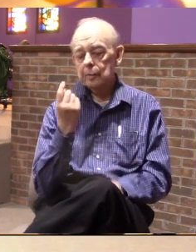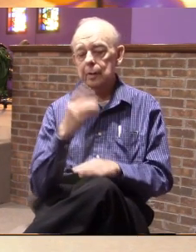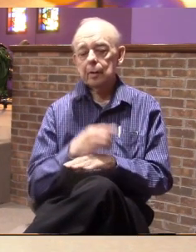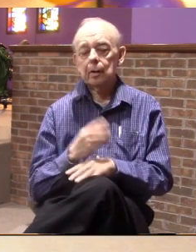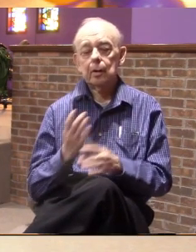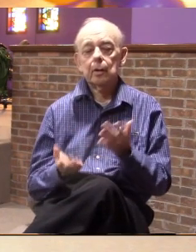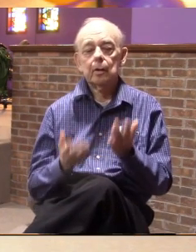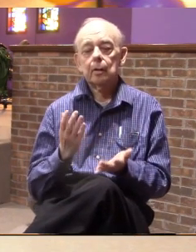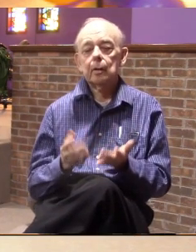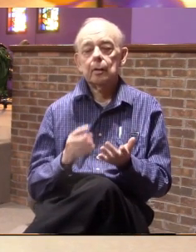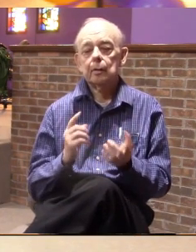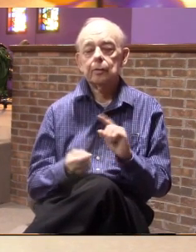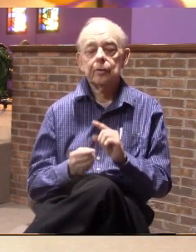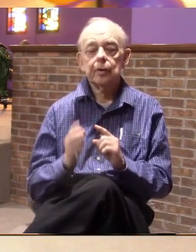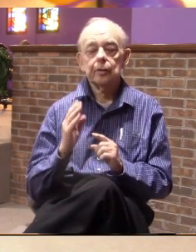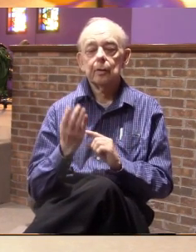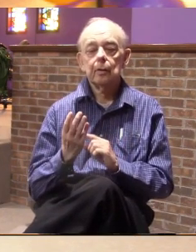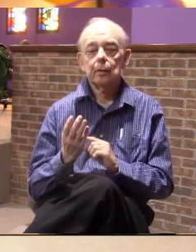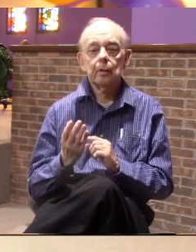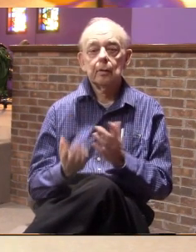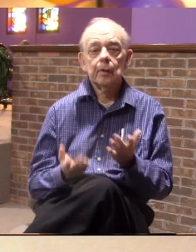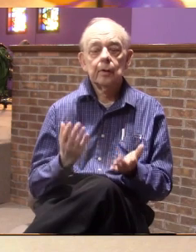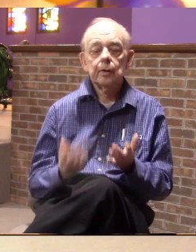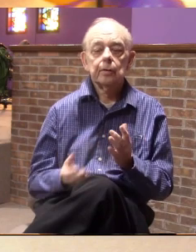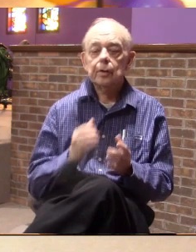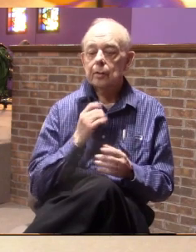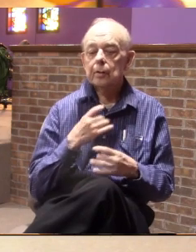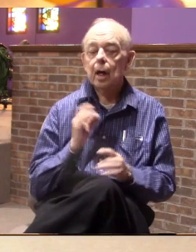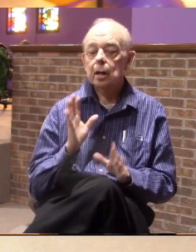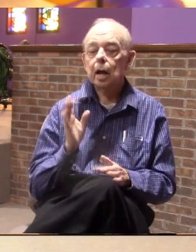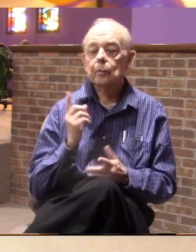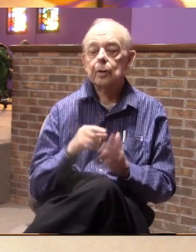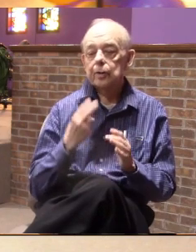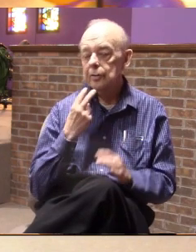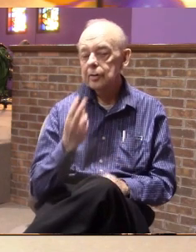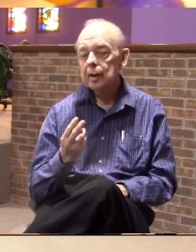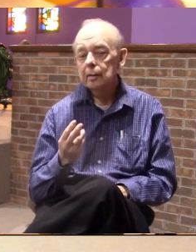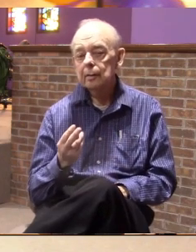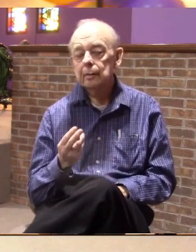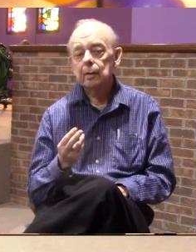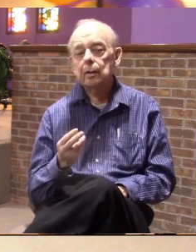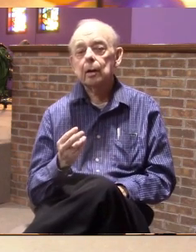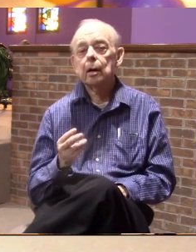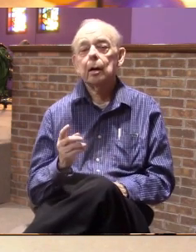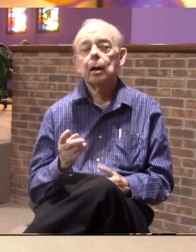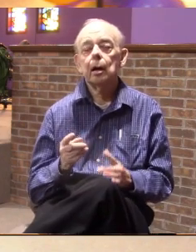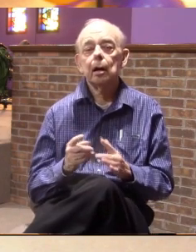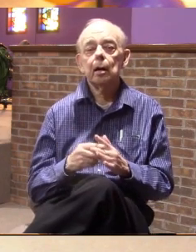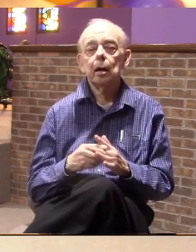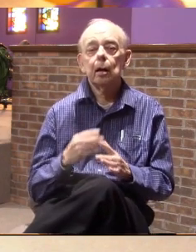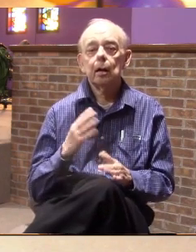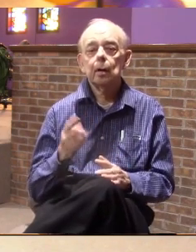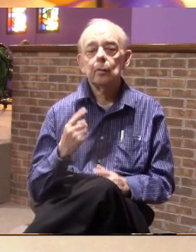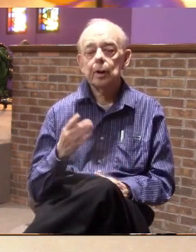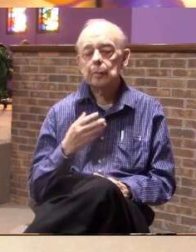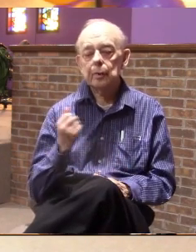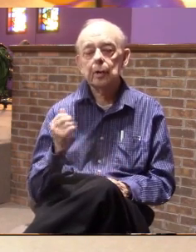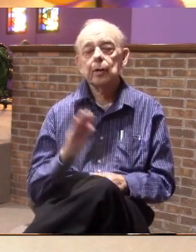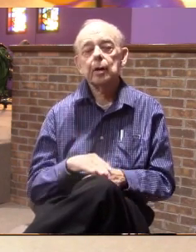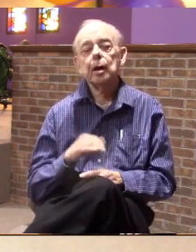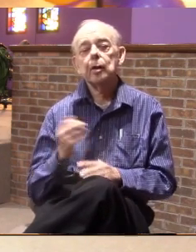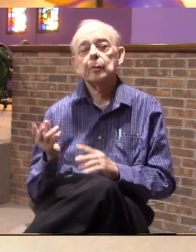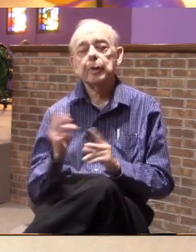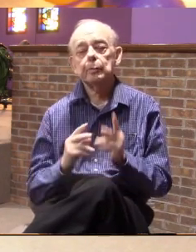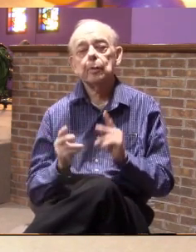And you might want to change the mirror because you might not like what you see. We begin to say that we are so much better than